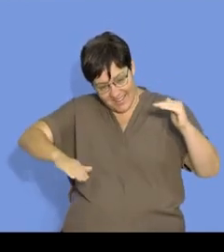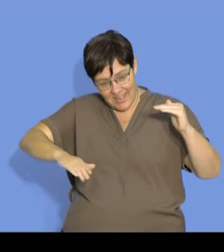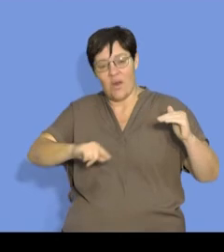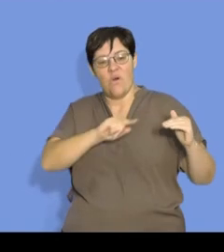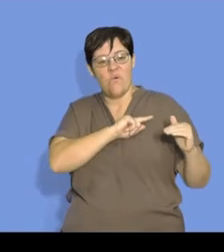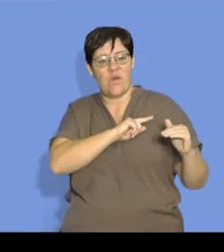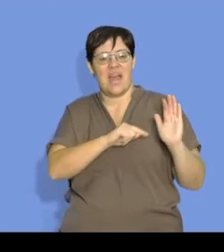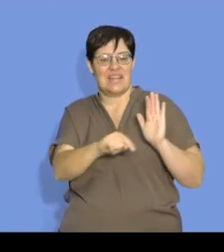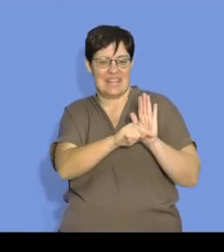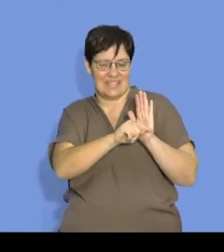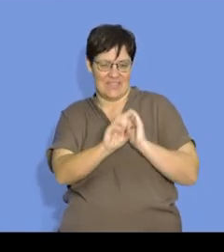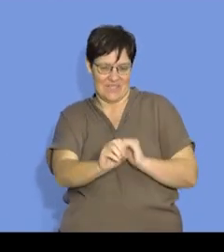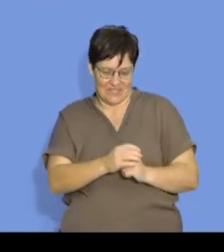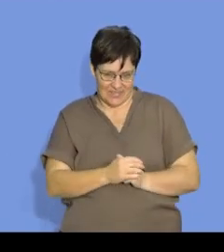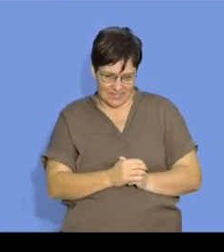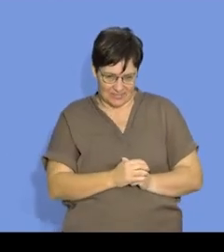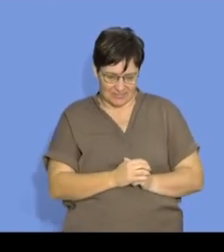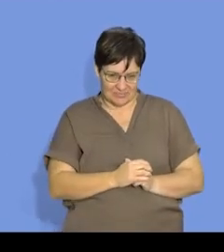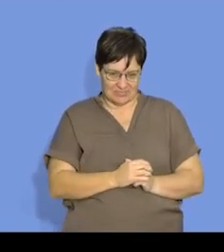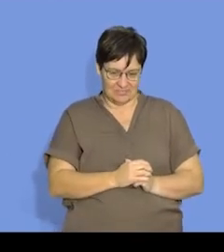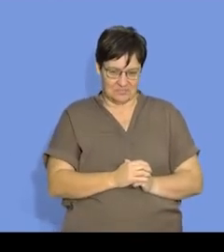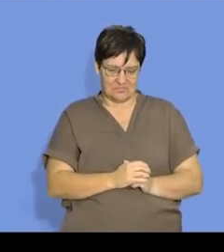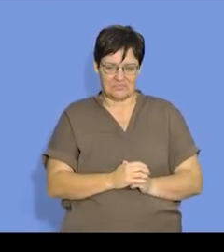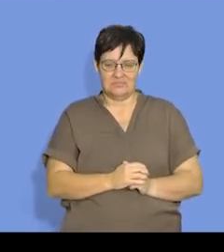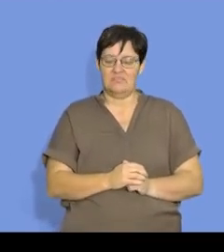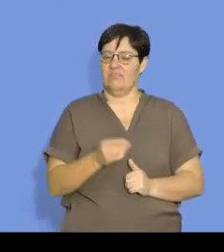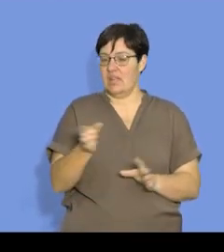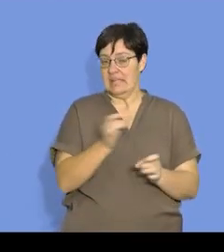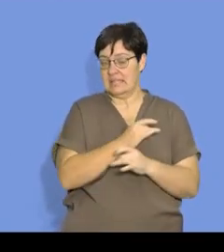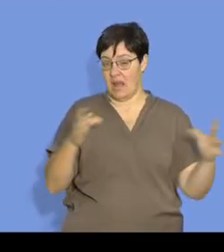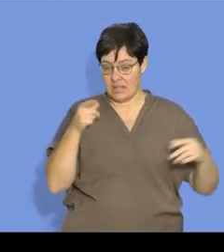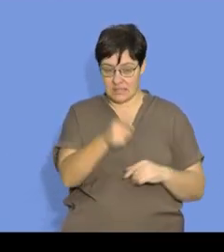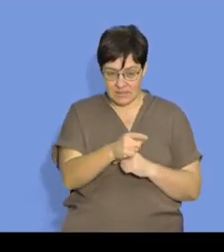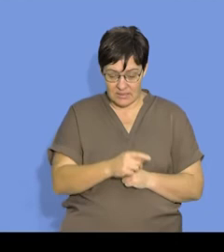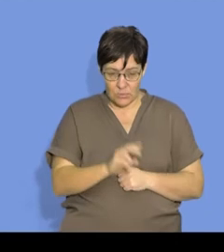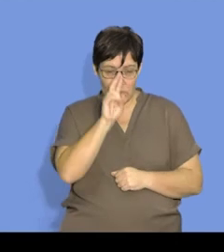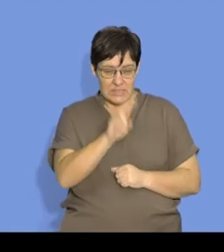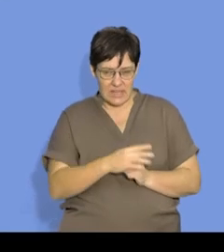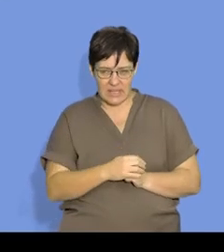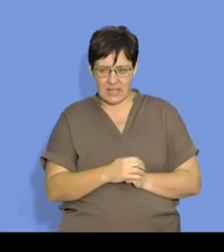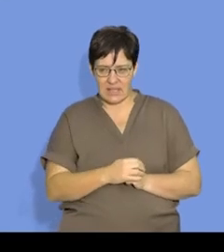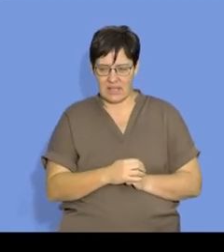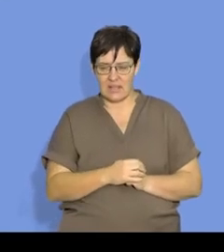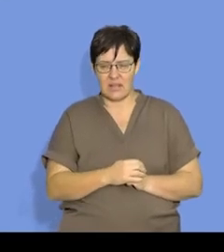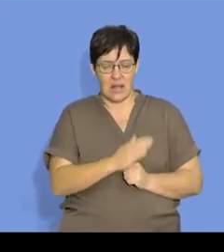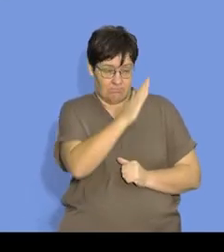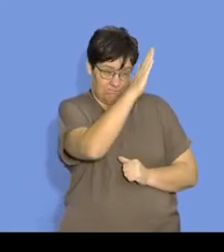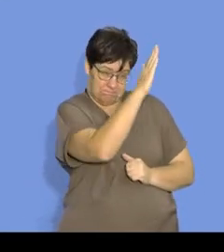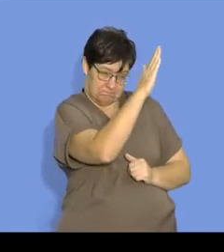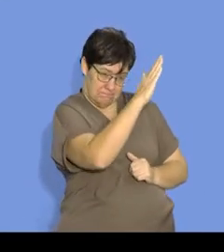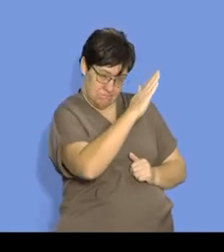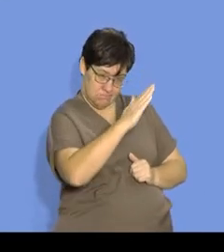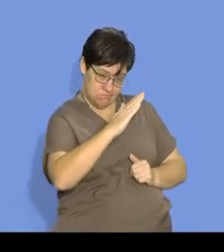conical flask that we just spoke about. At the beginning, we will see that we have a steeper slope there,